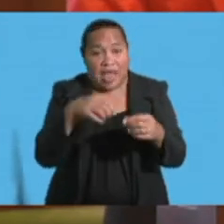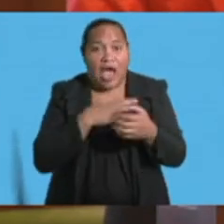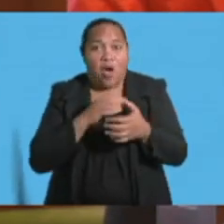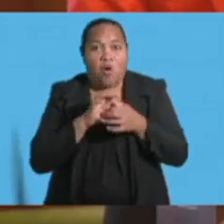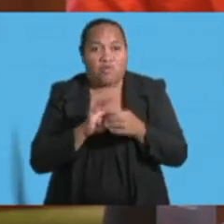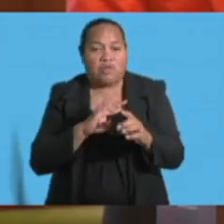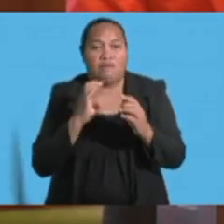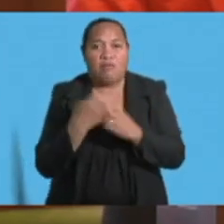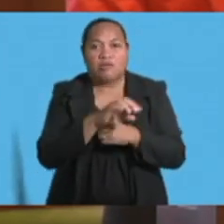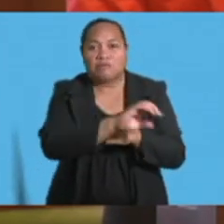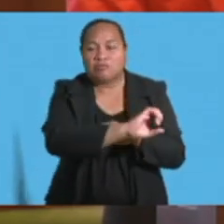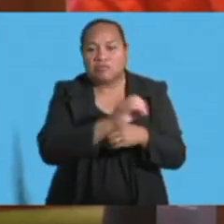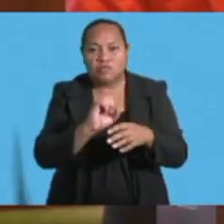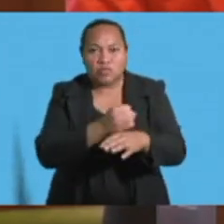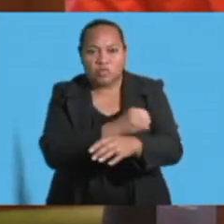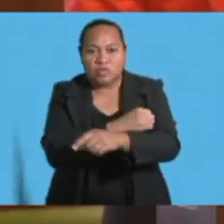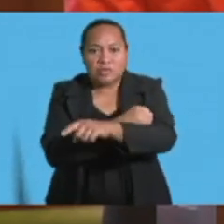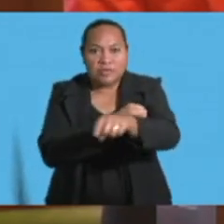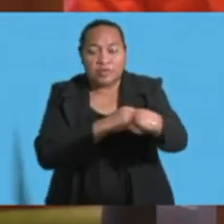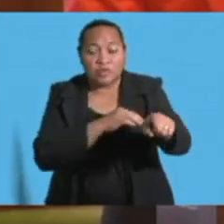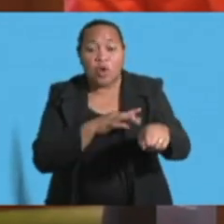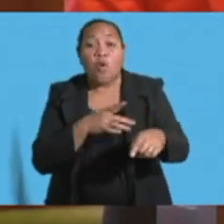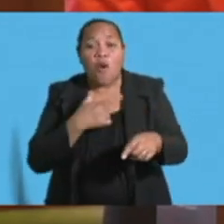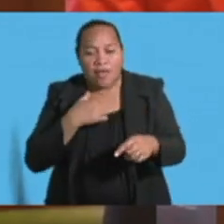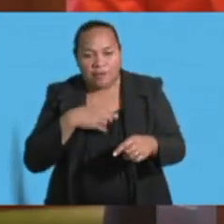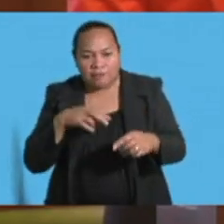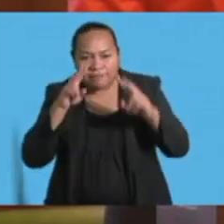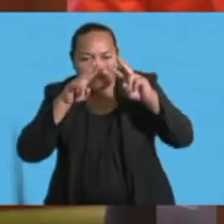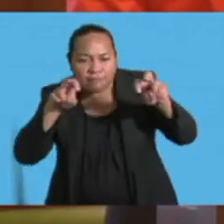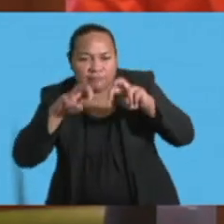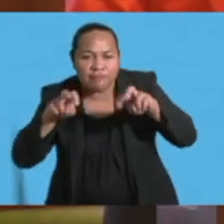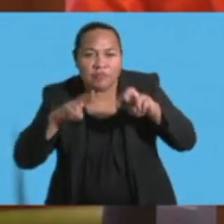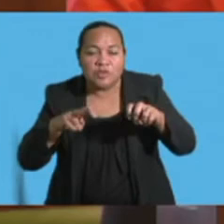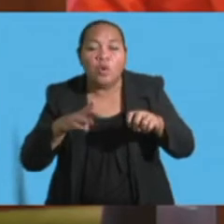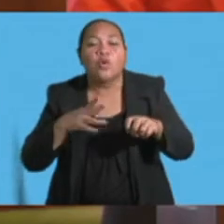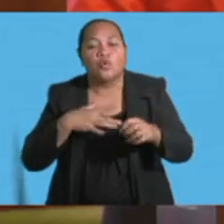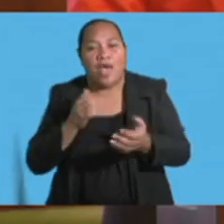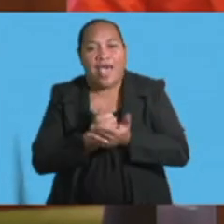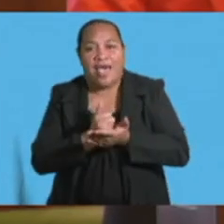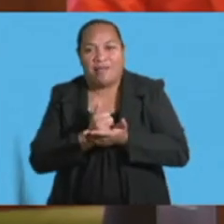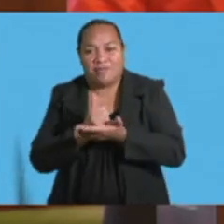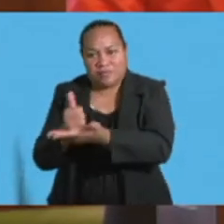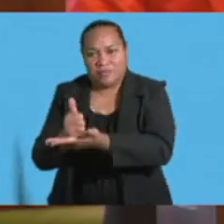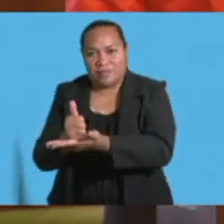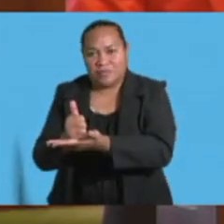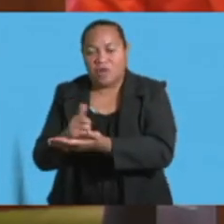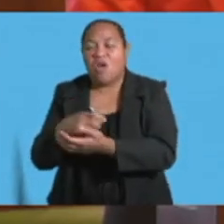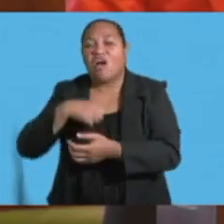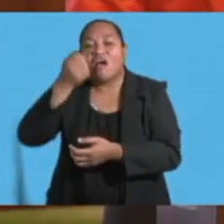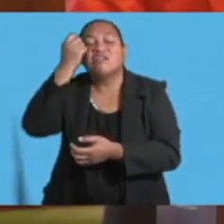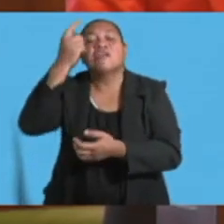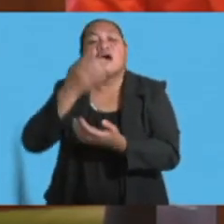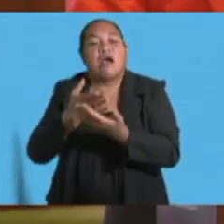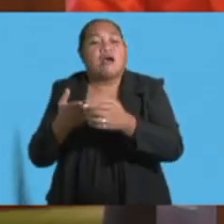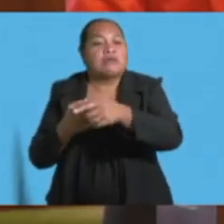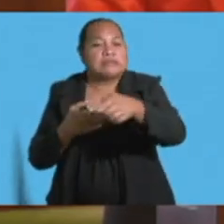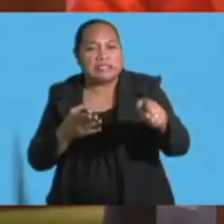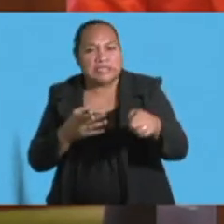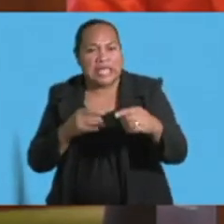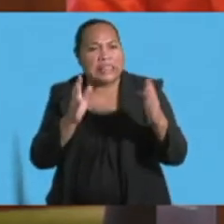This will greatly assist in understanding climate change adaptation for our coastal cities, towns and communities